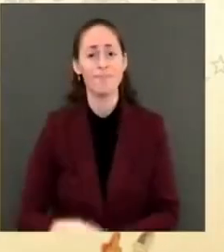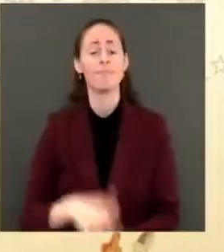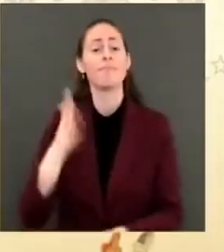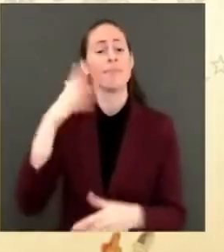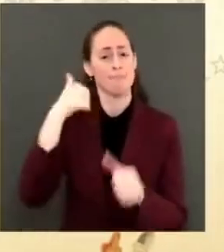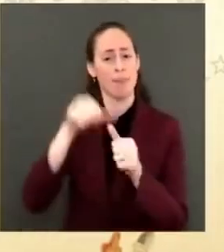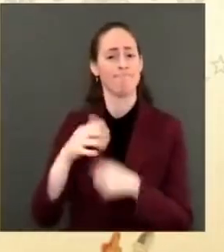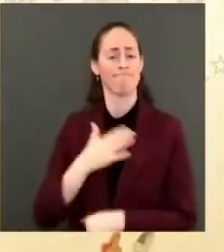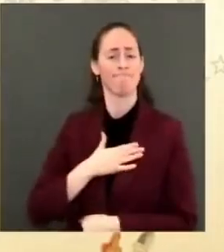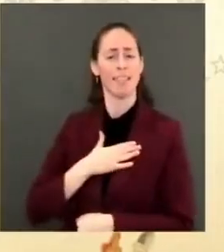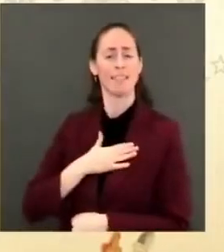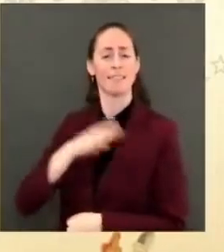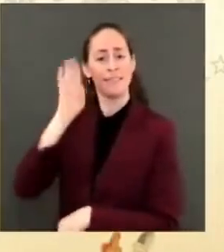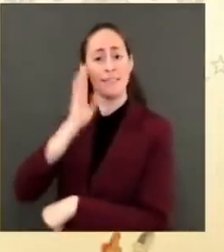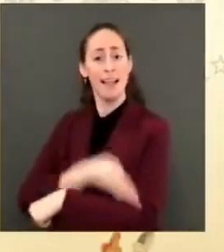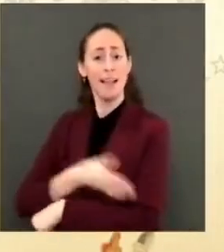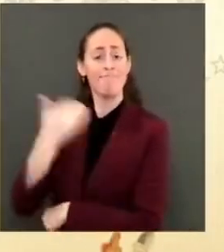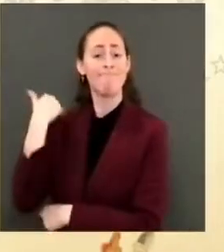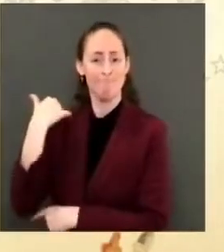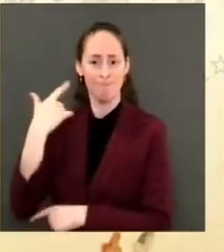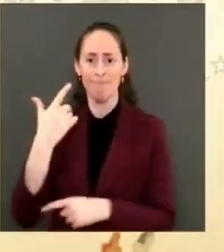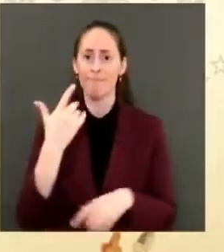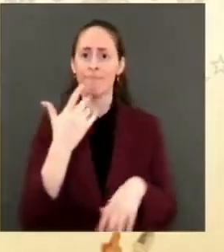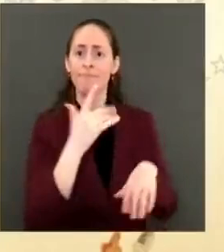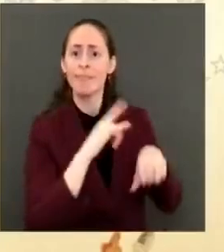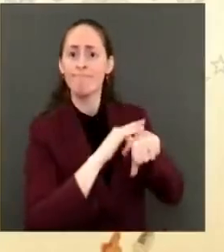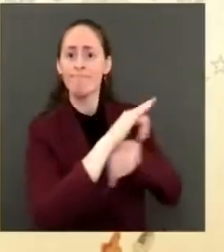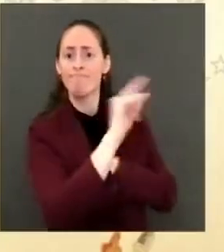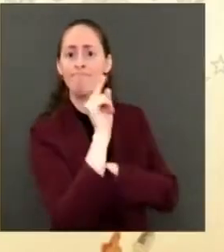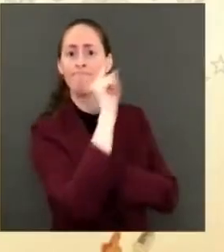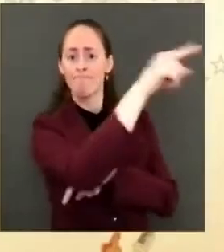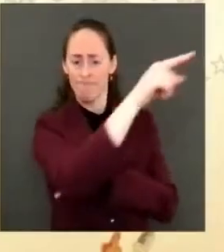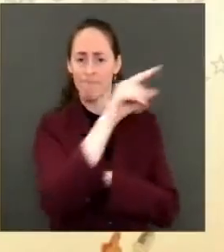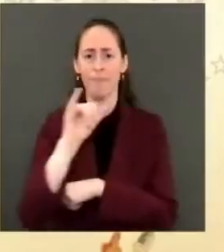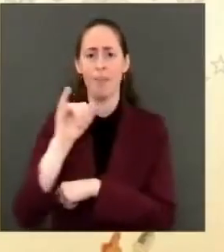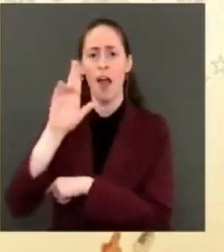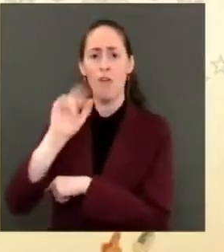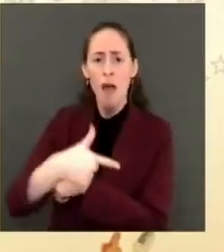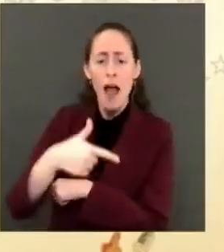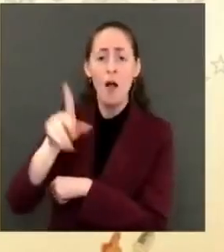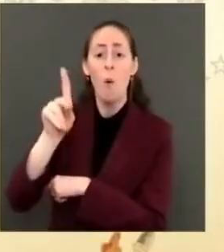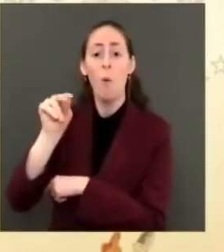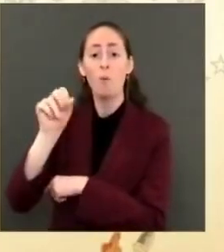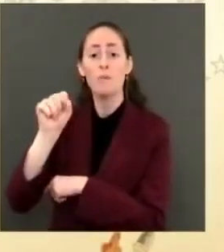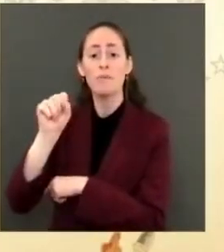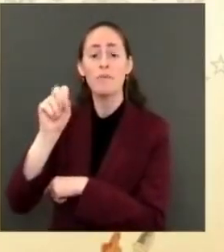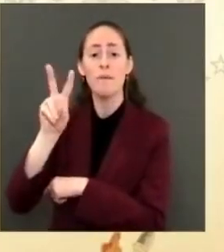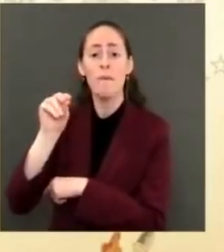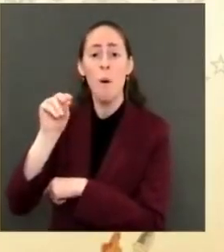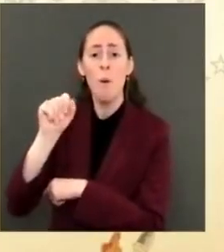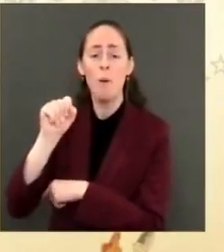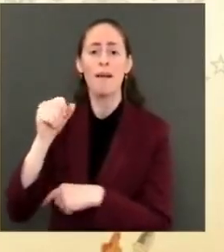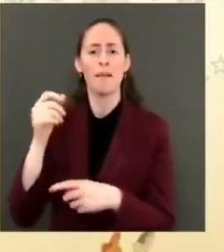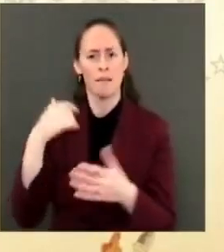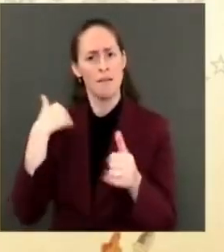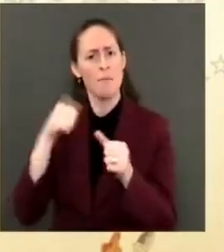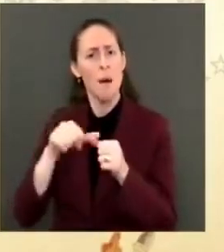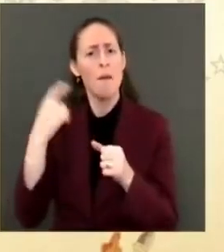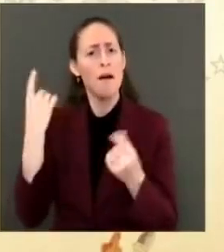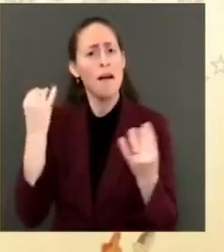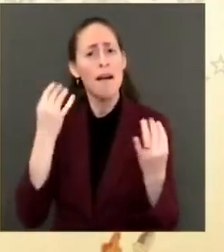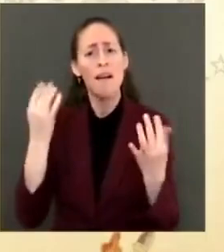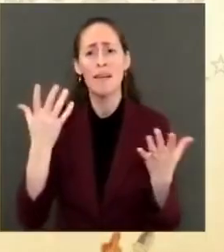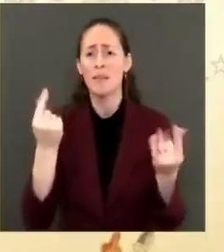you do so much and your families give so much. I really mean it from the bottom of my heart. And you're the